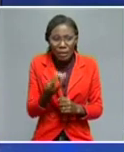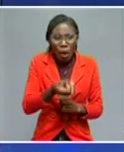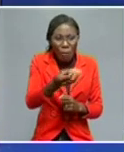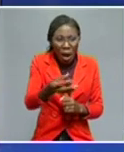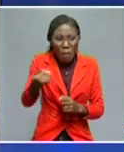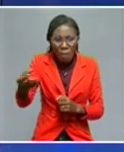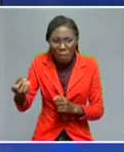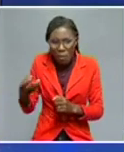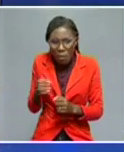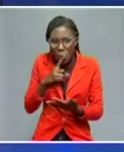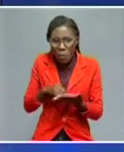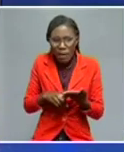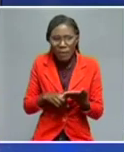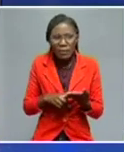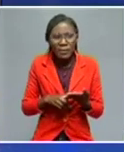guarantees.